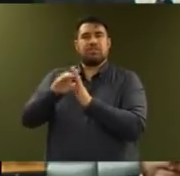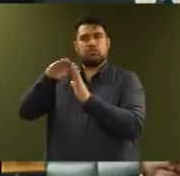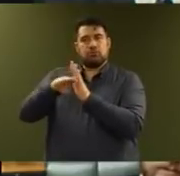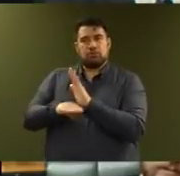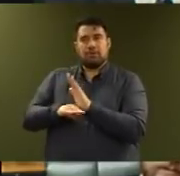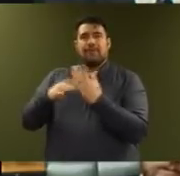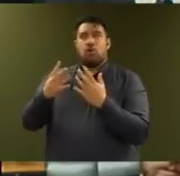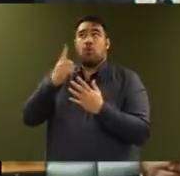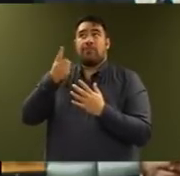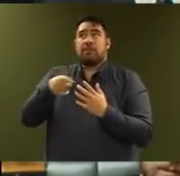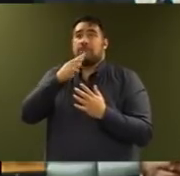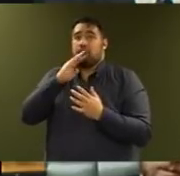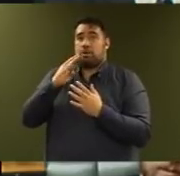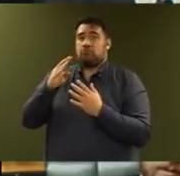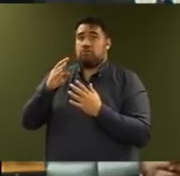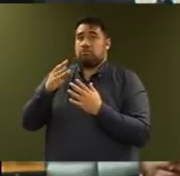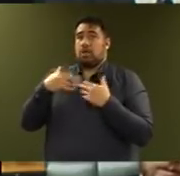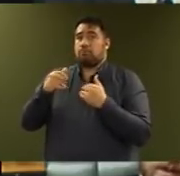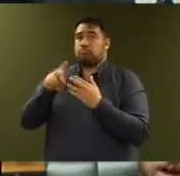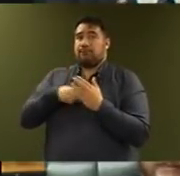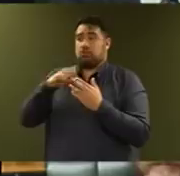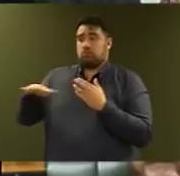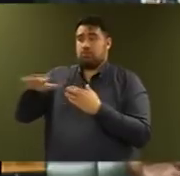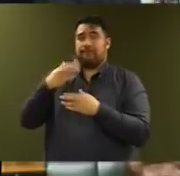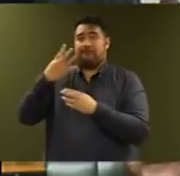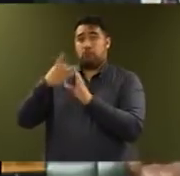health professionals over the next four years.